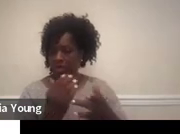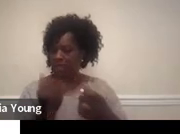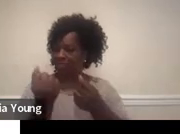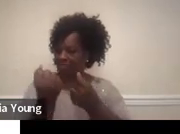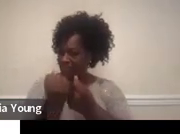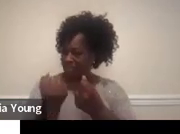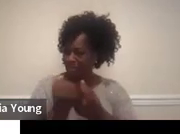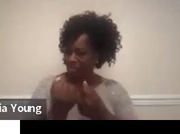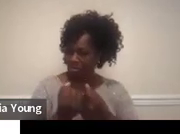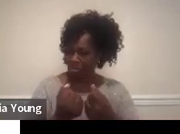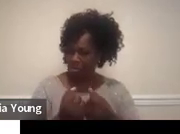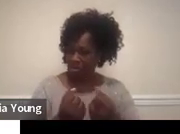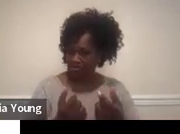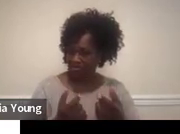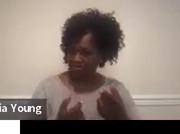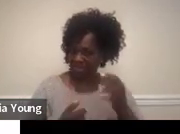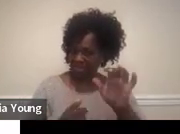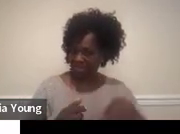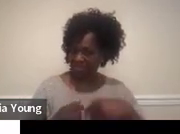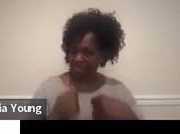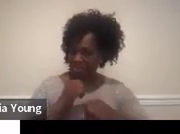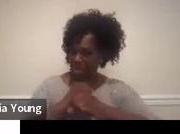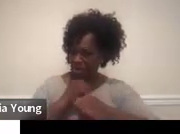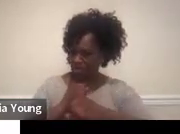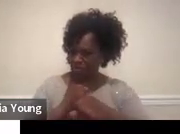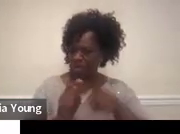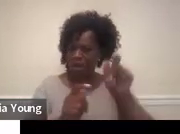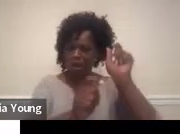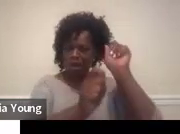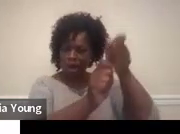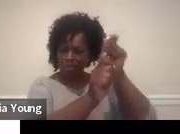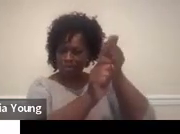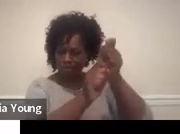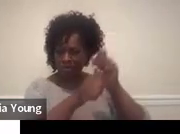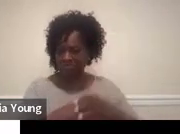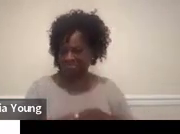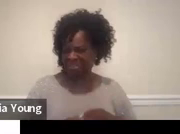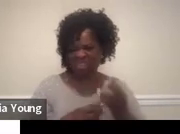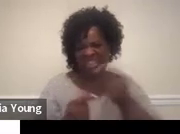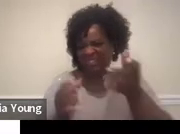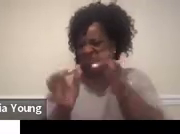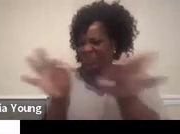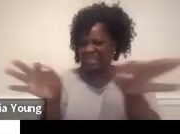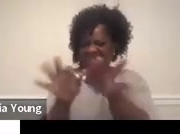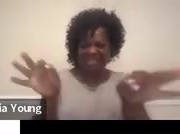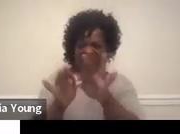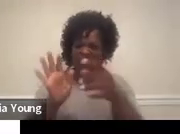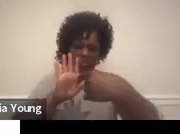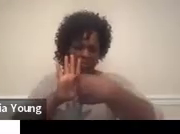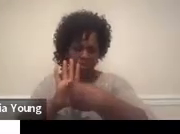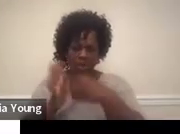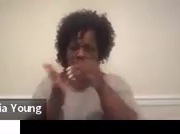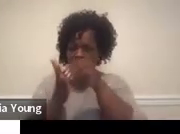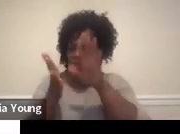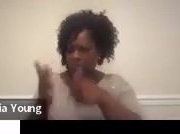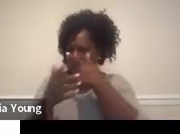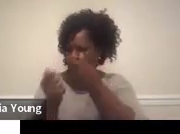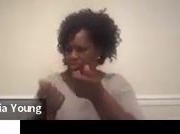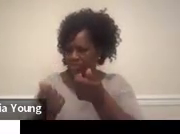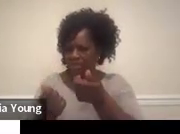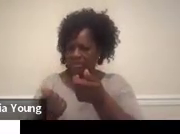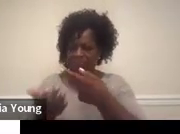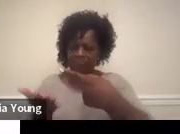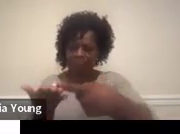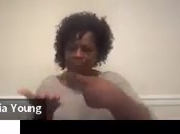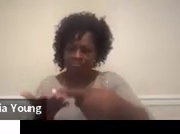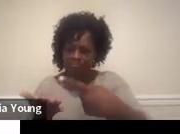continued exploration of marketing or carpentry. So you can see, that's just a couple of sentences talking about, you know, that